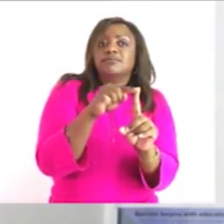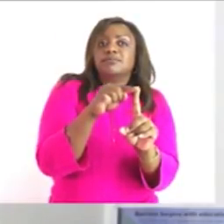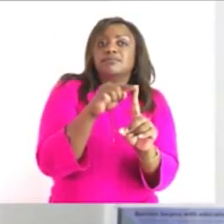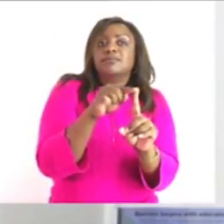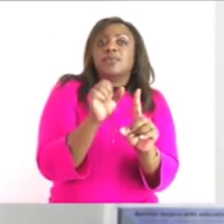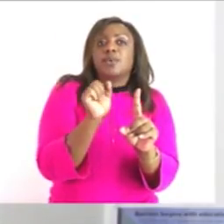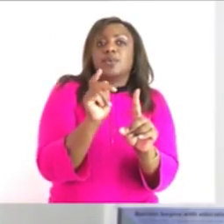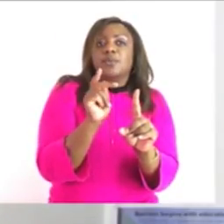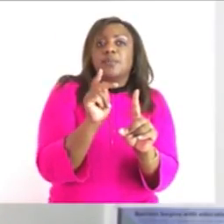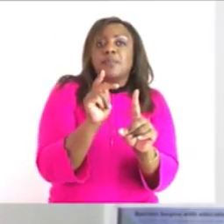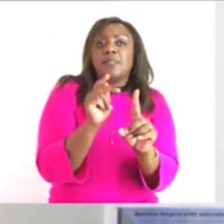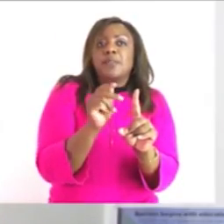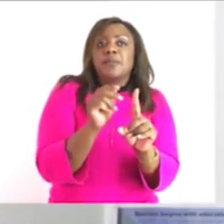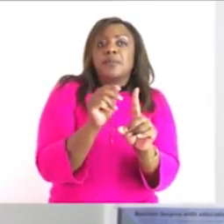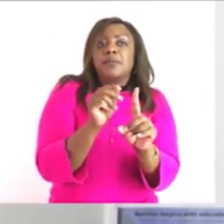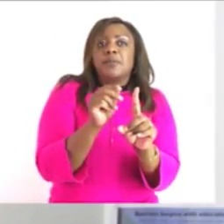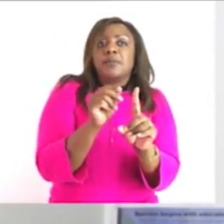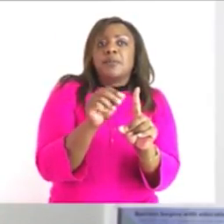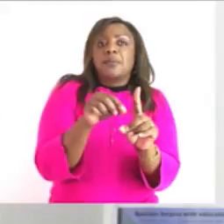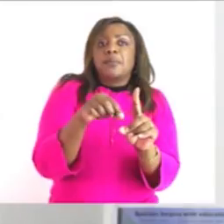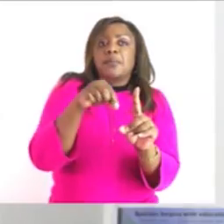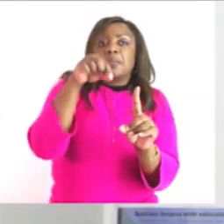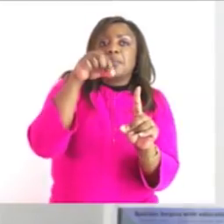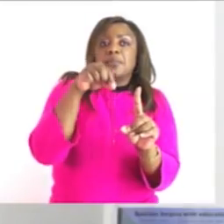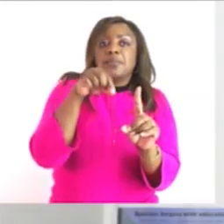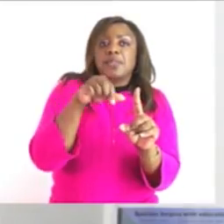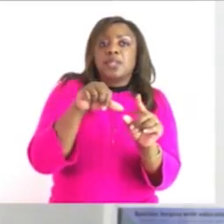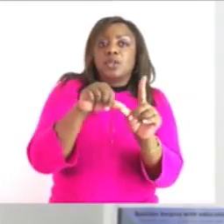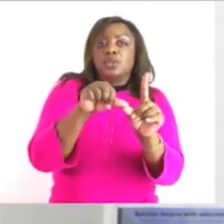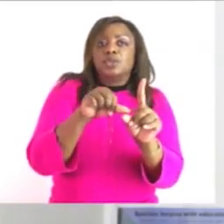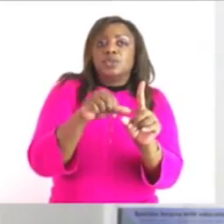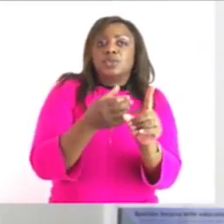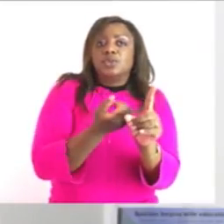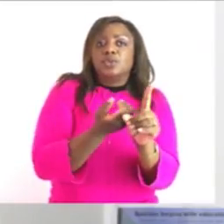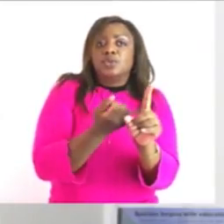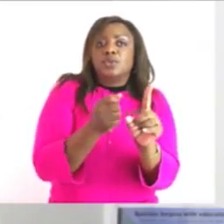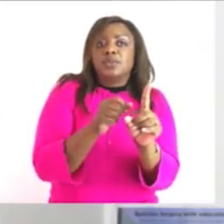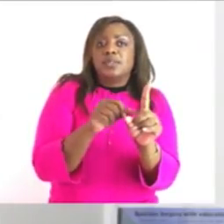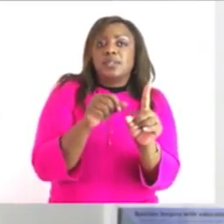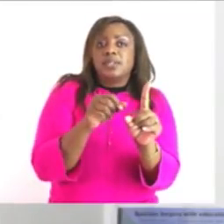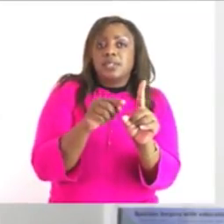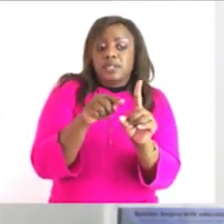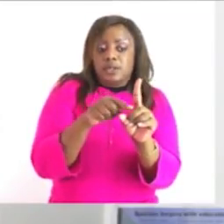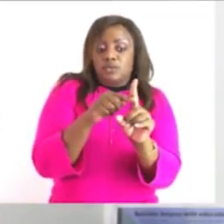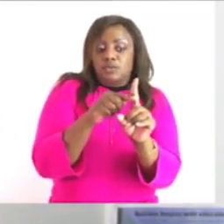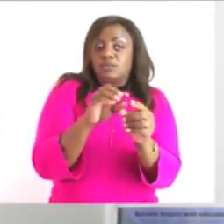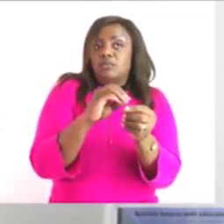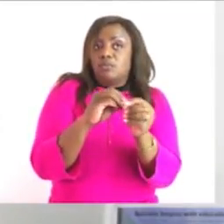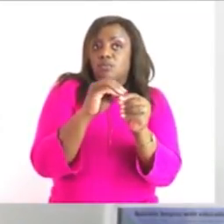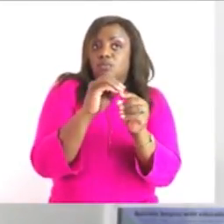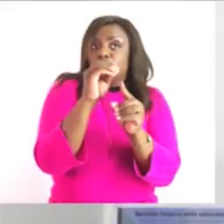okay just go up a bit i can see that the temperature of water